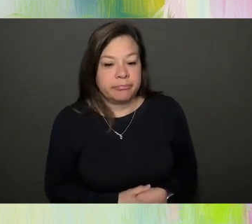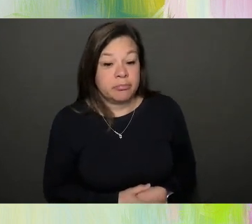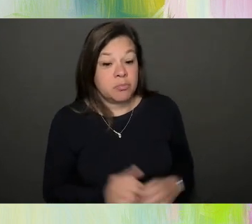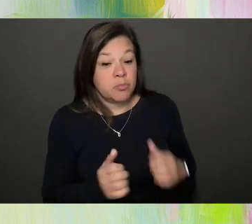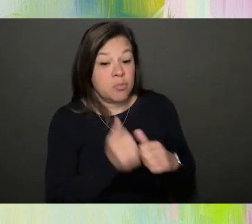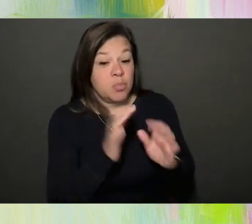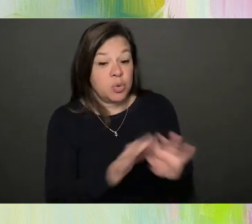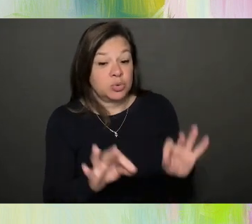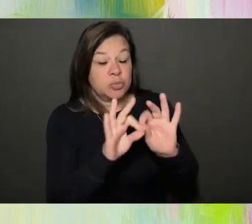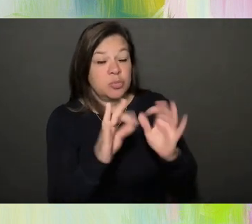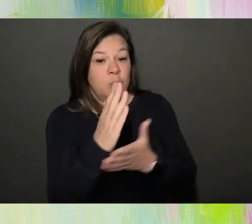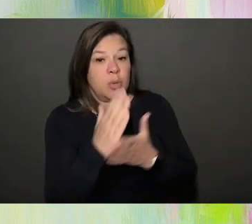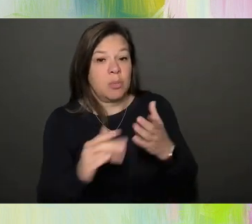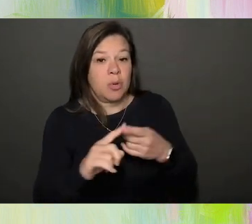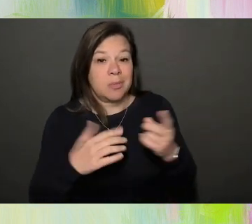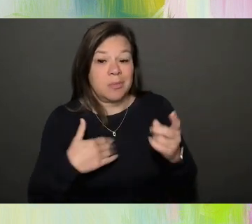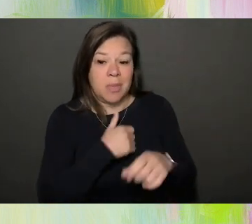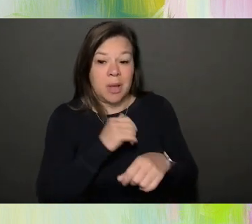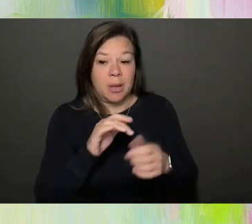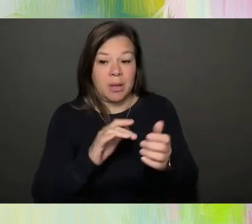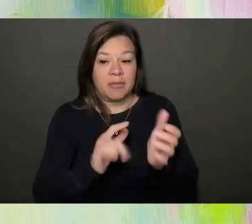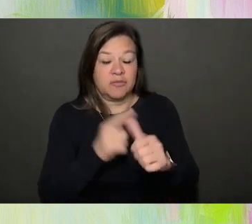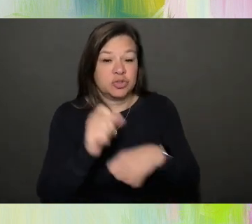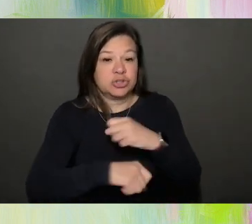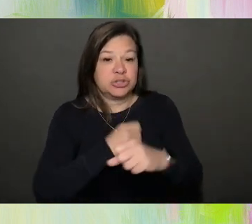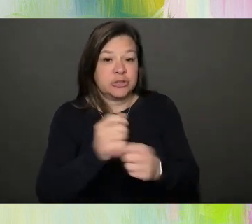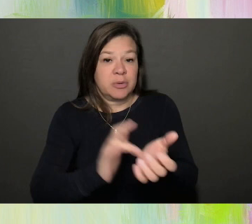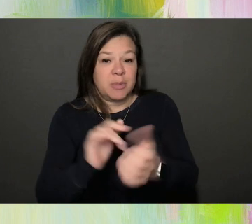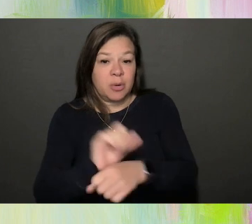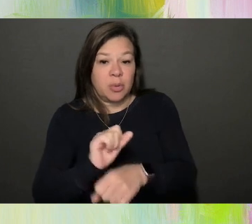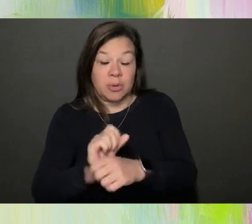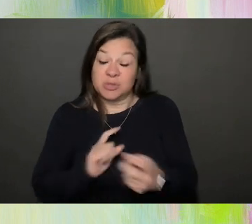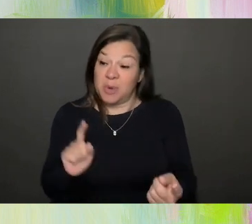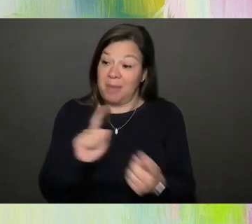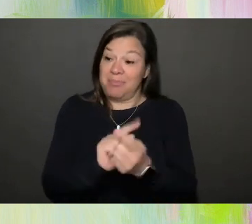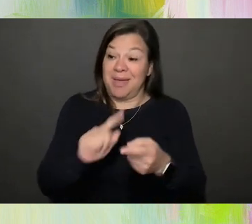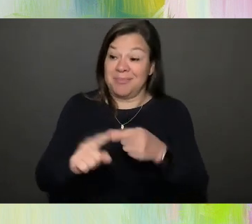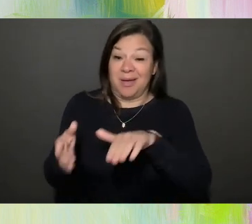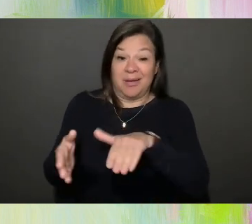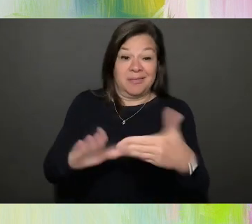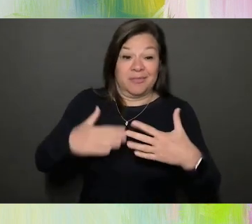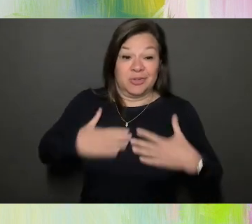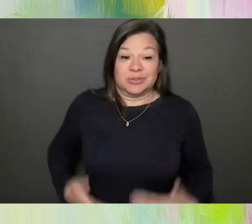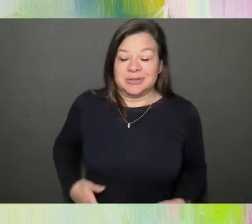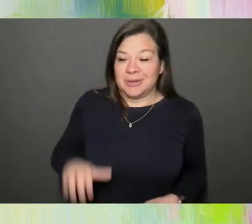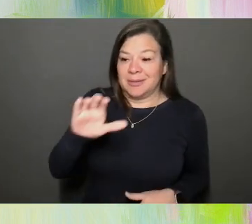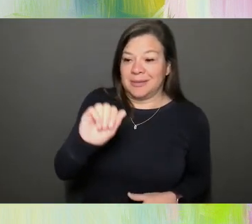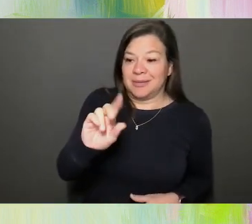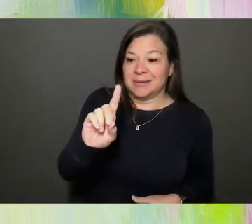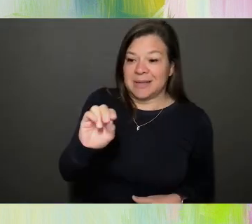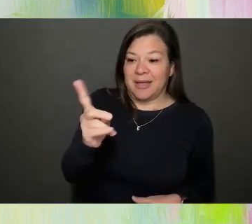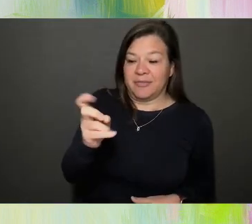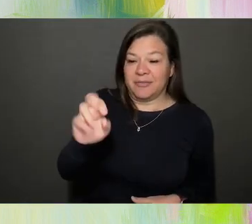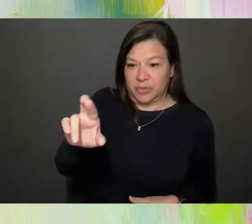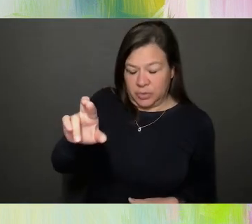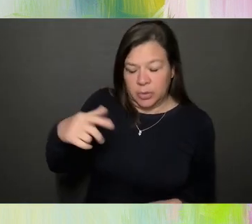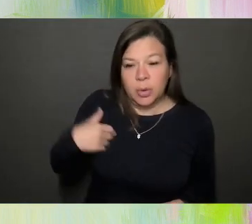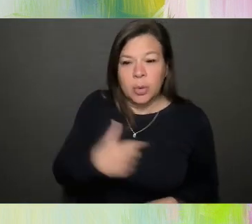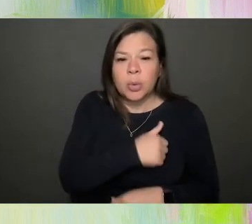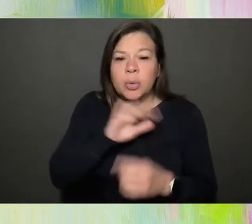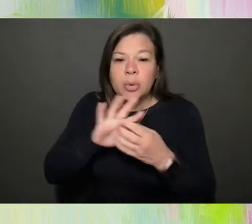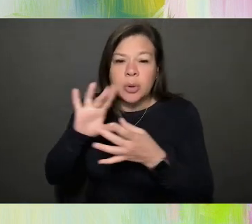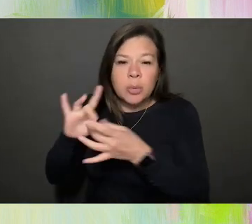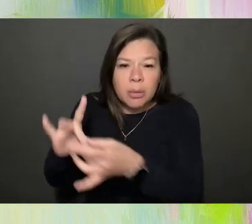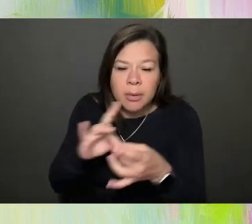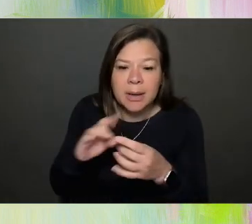my first year medical school were when I met my first cadaver, right? And I was with other medical students and we were connecting over this, this human that